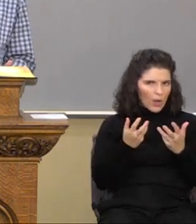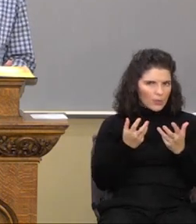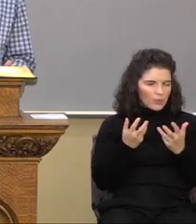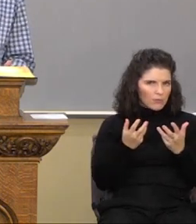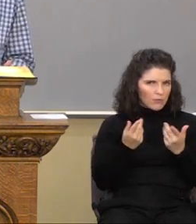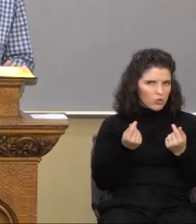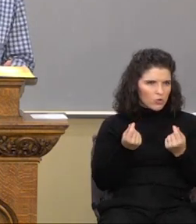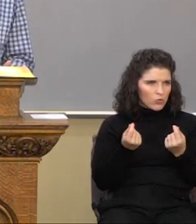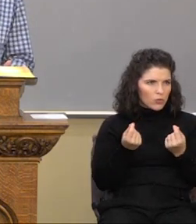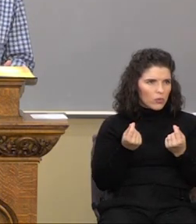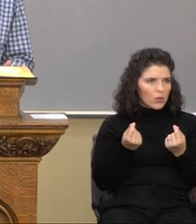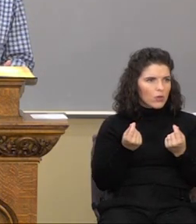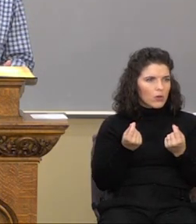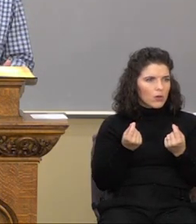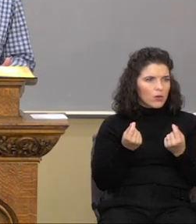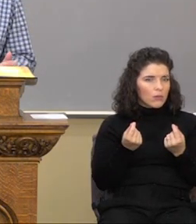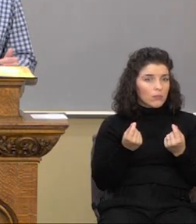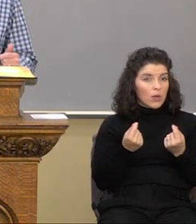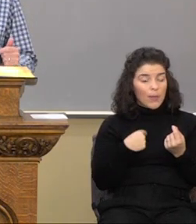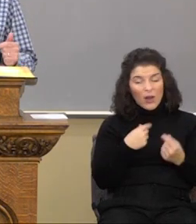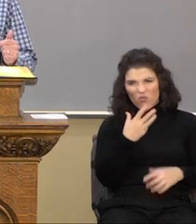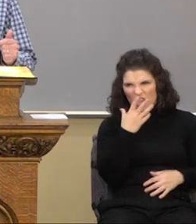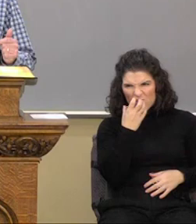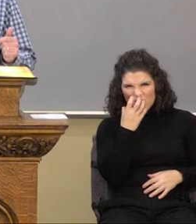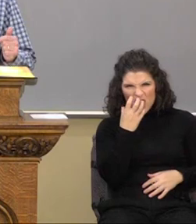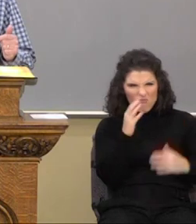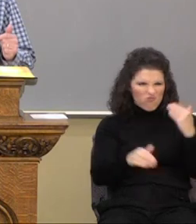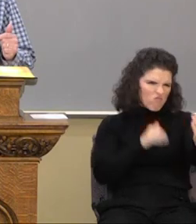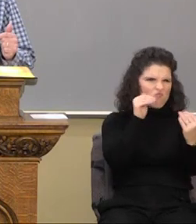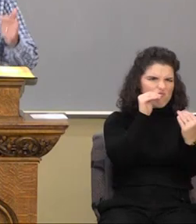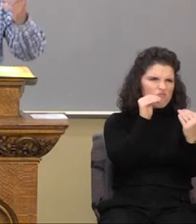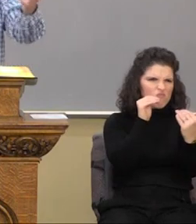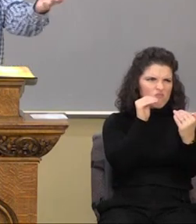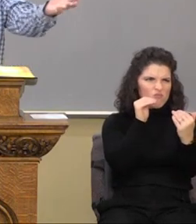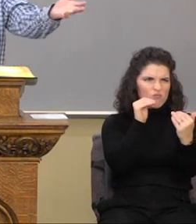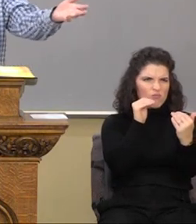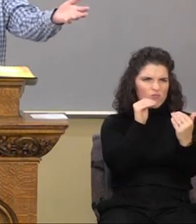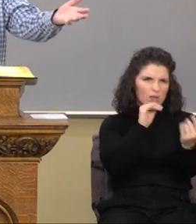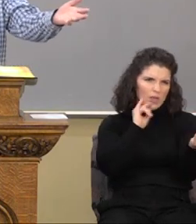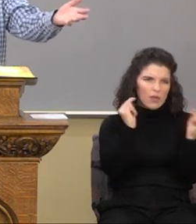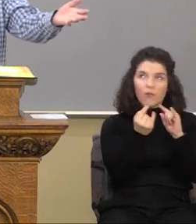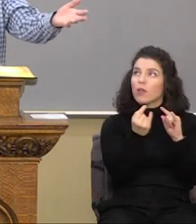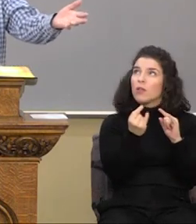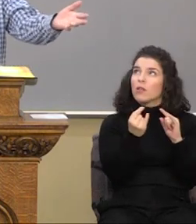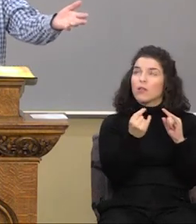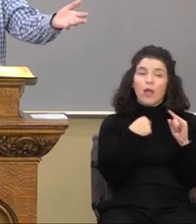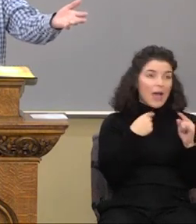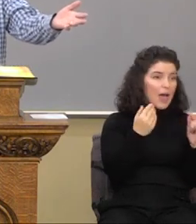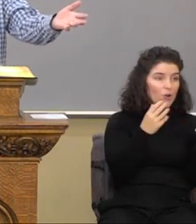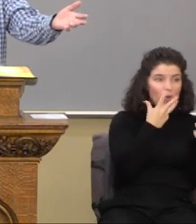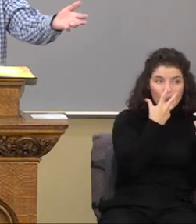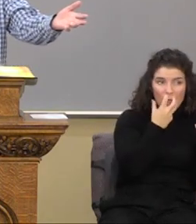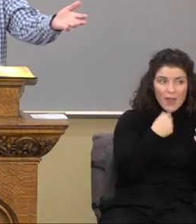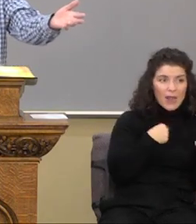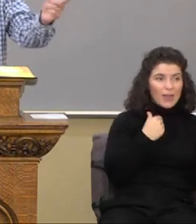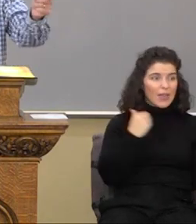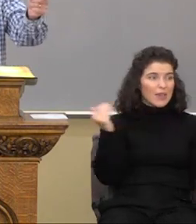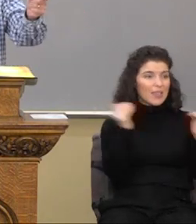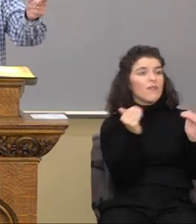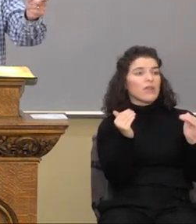to do? I don't get mad. I get. How can we know that? I don't get mad. I get what?